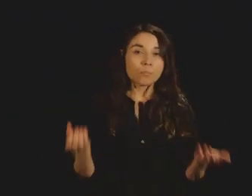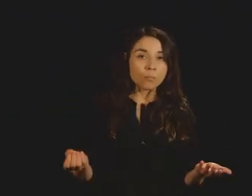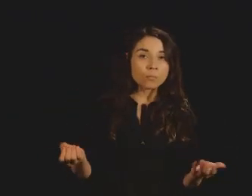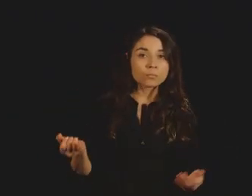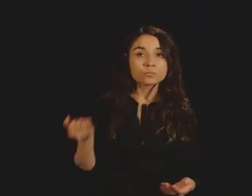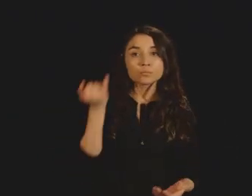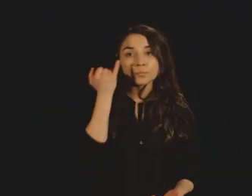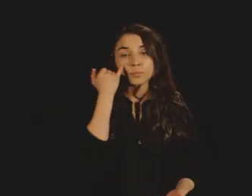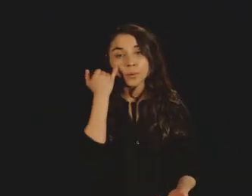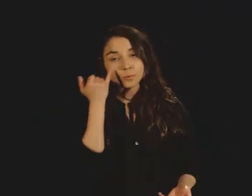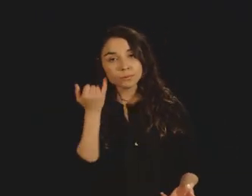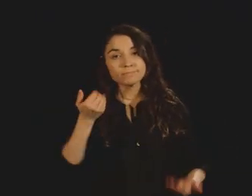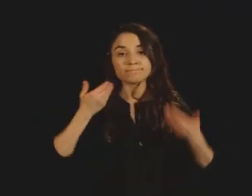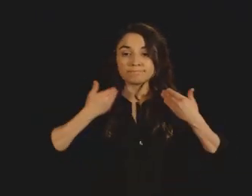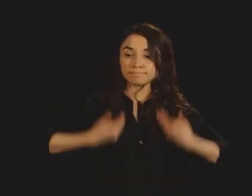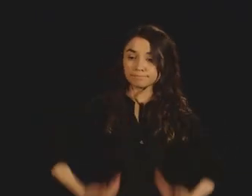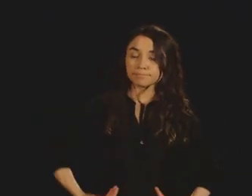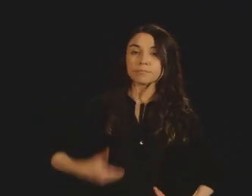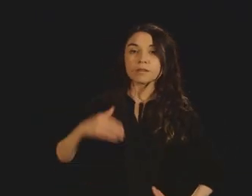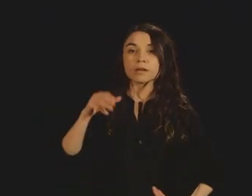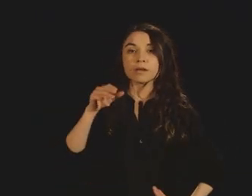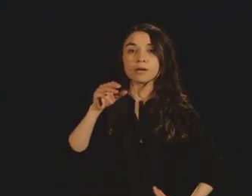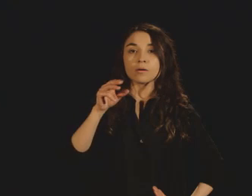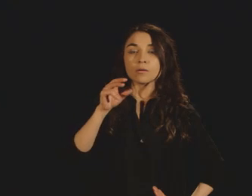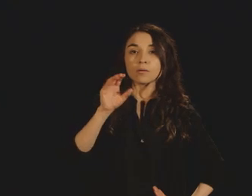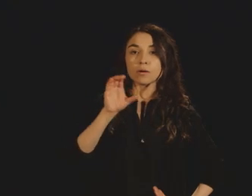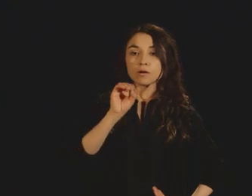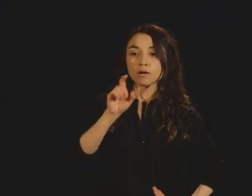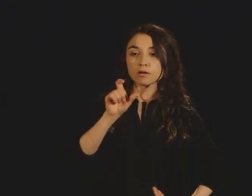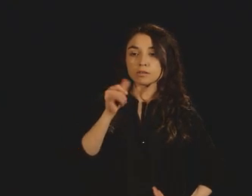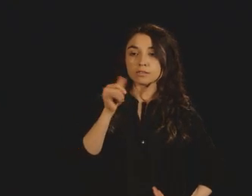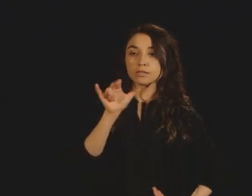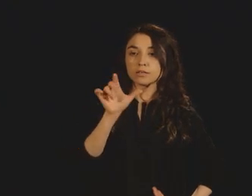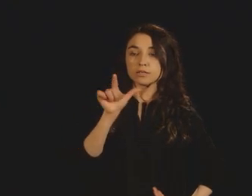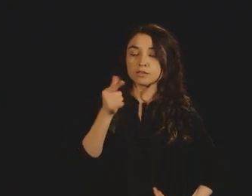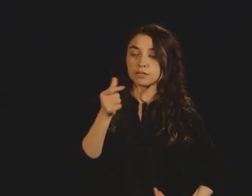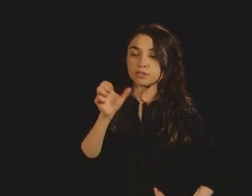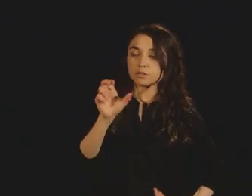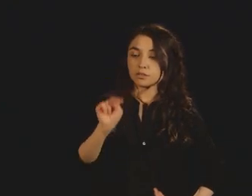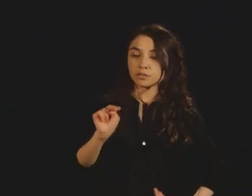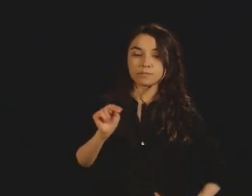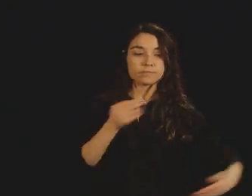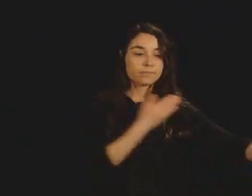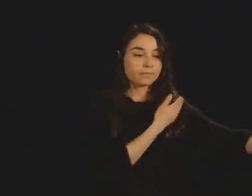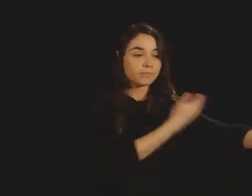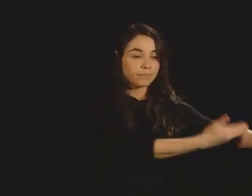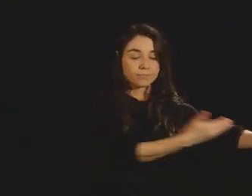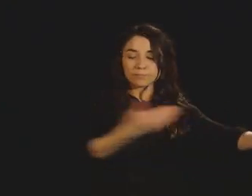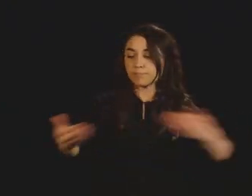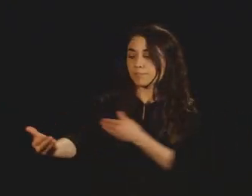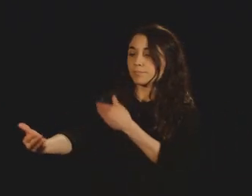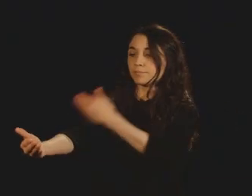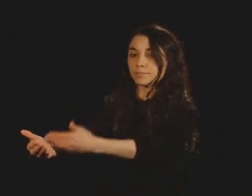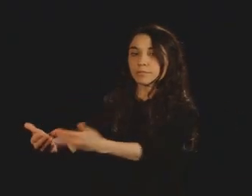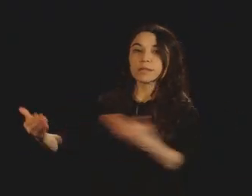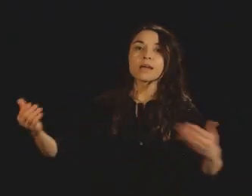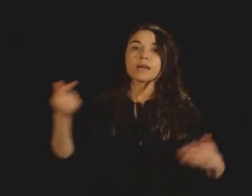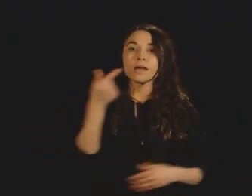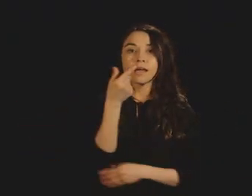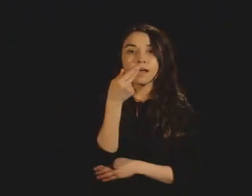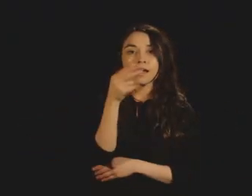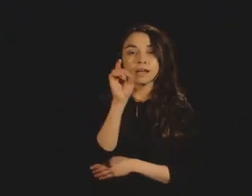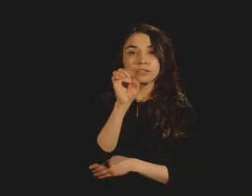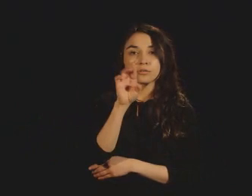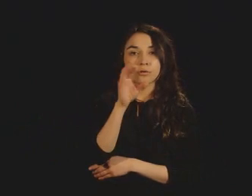and these are my hydrogens out here, you know, when the water is in the bulk of your glass, it's just going around in all